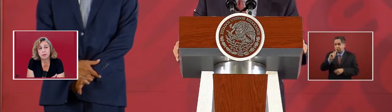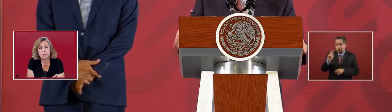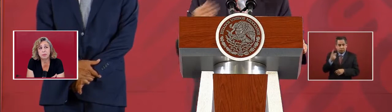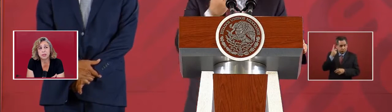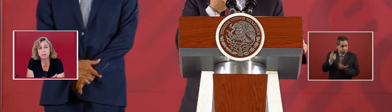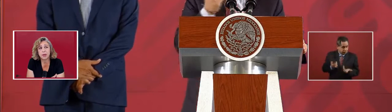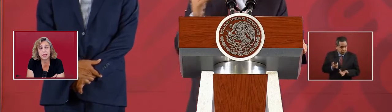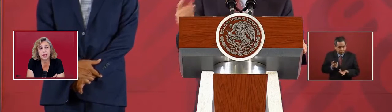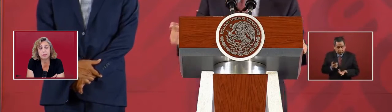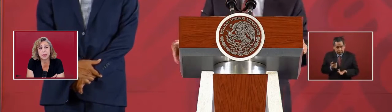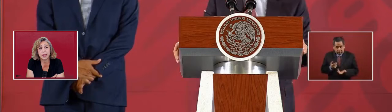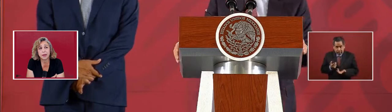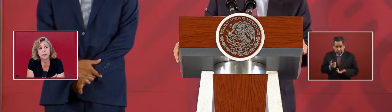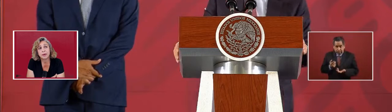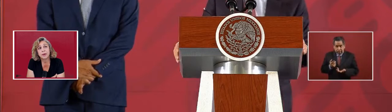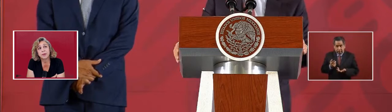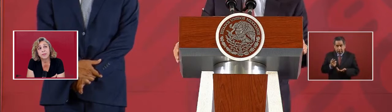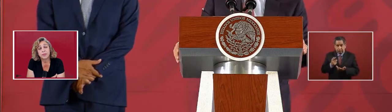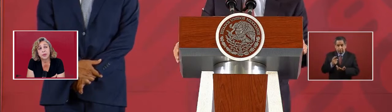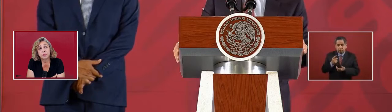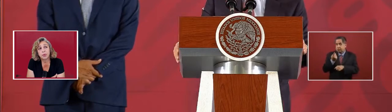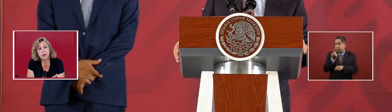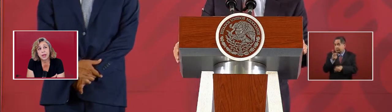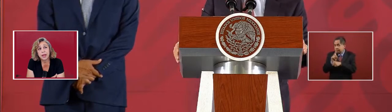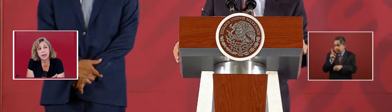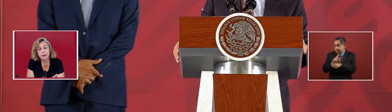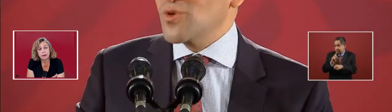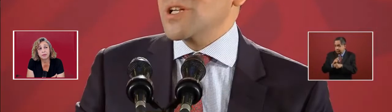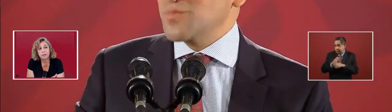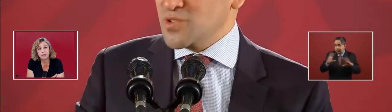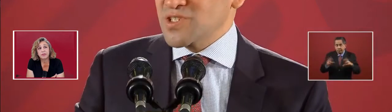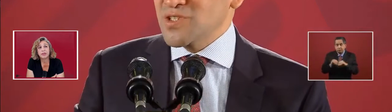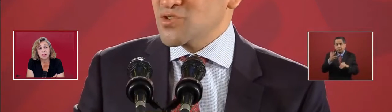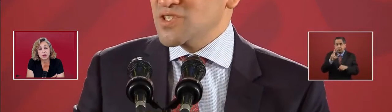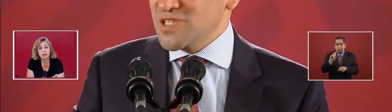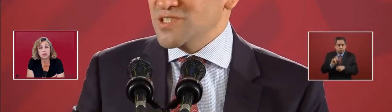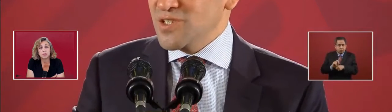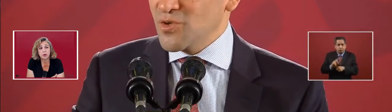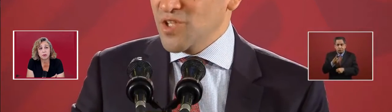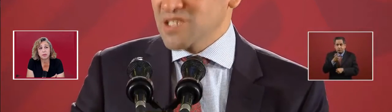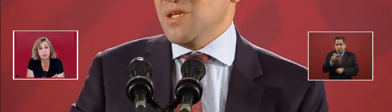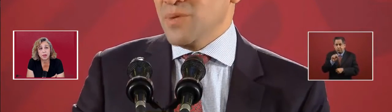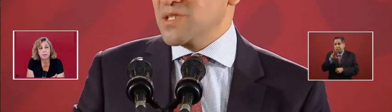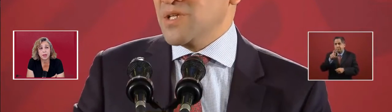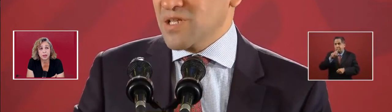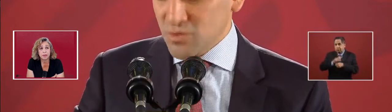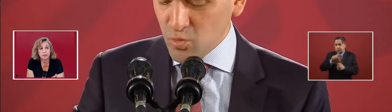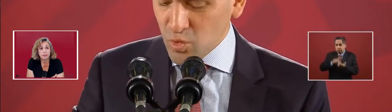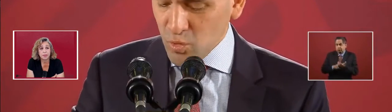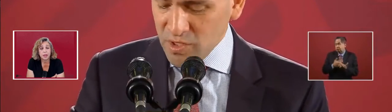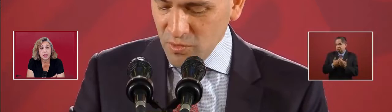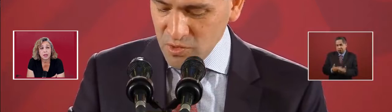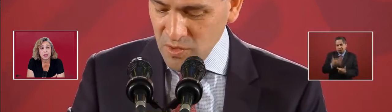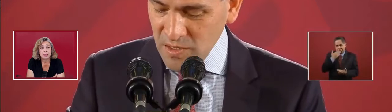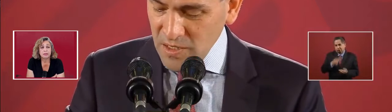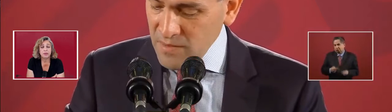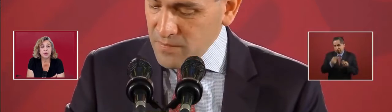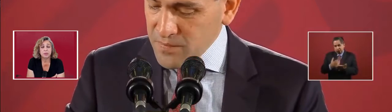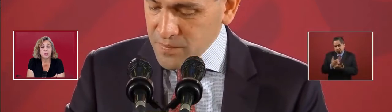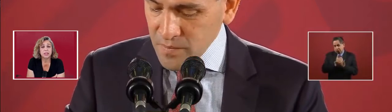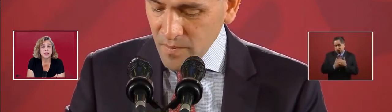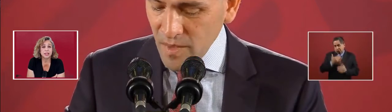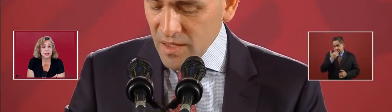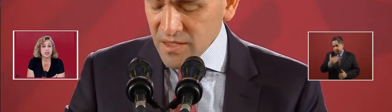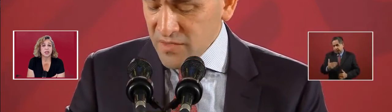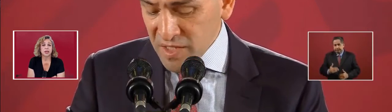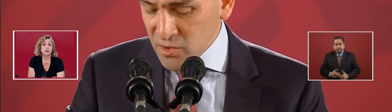Say, multiply that by, per day, $50 per that many. It's a very